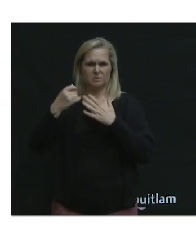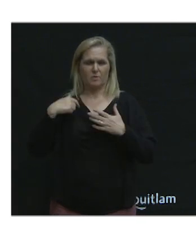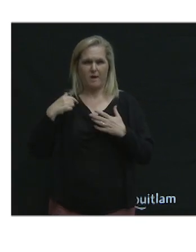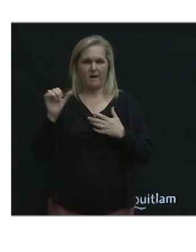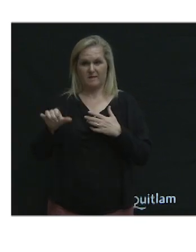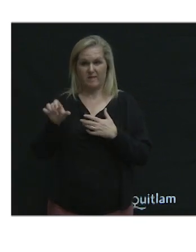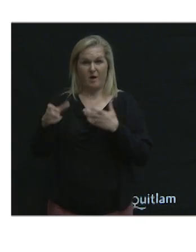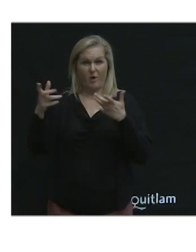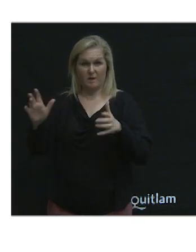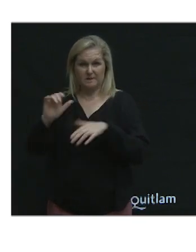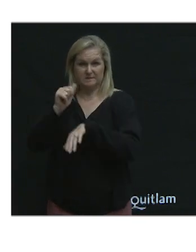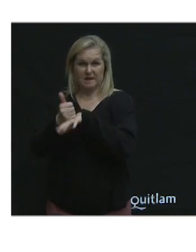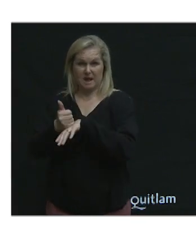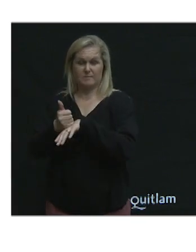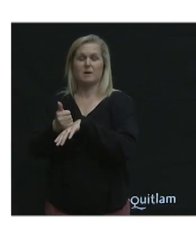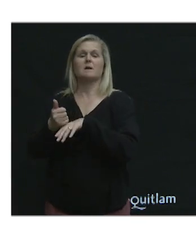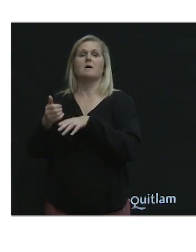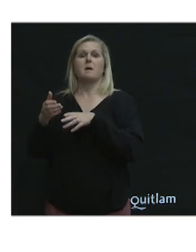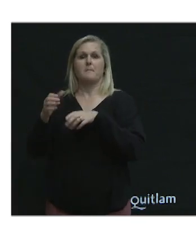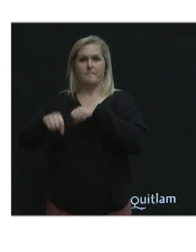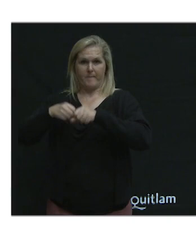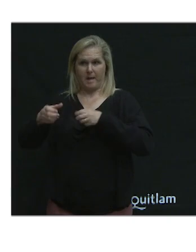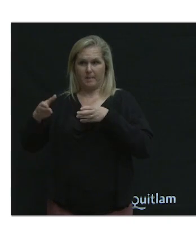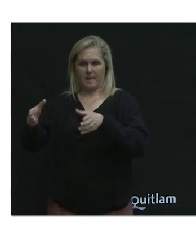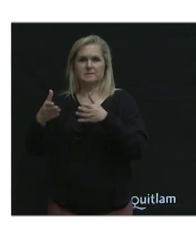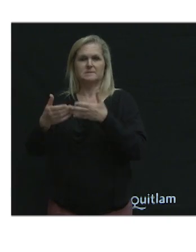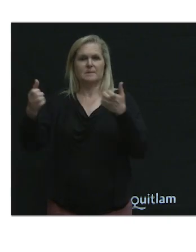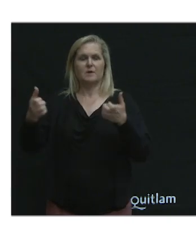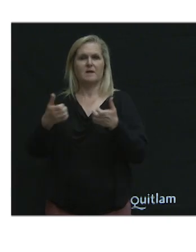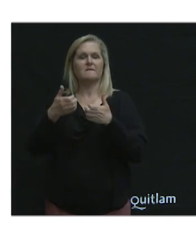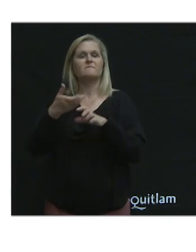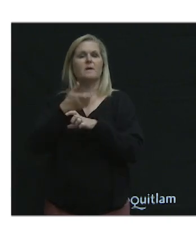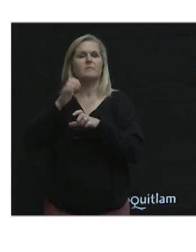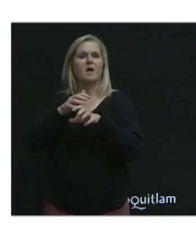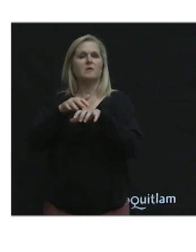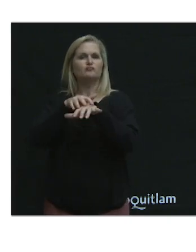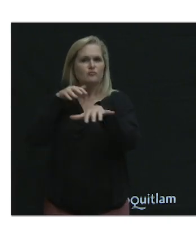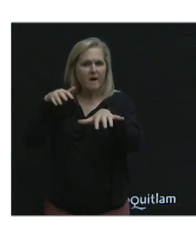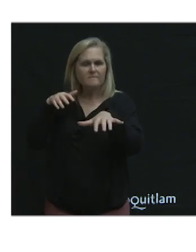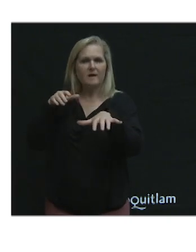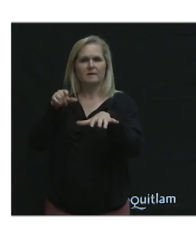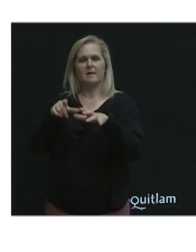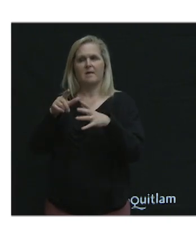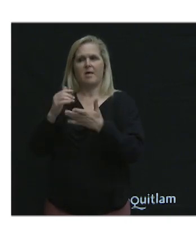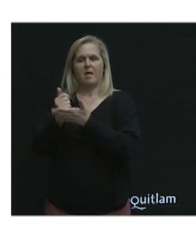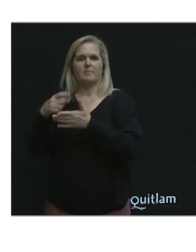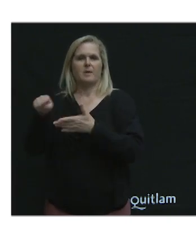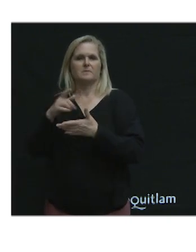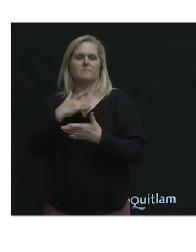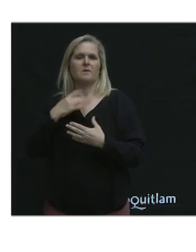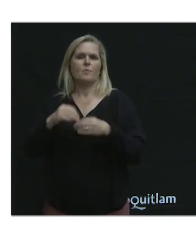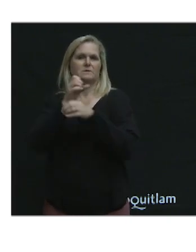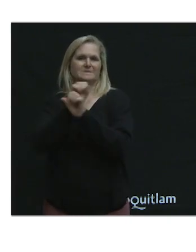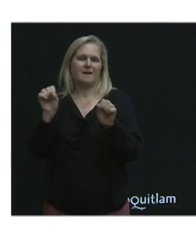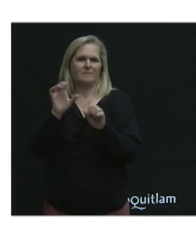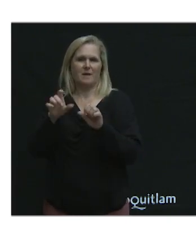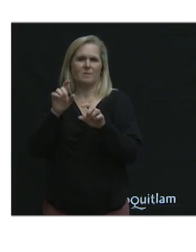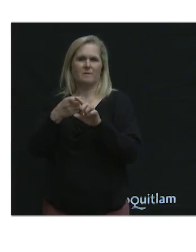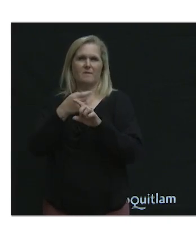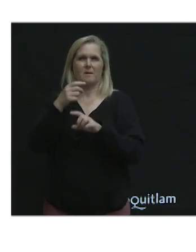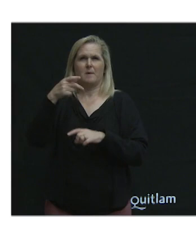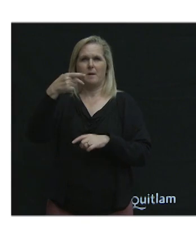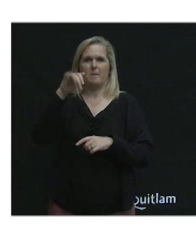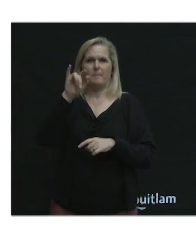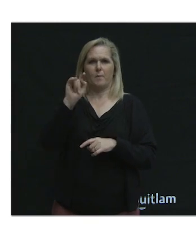and separating them from traffic. Again, helping it protect and make it feel safer. It's going to be done in a few phases right from the Port Moody border